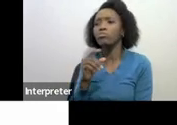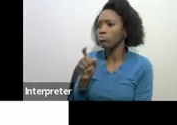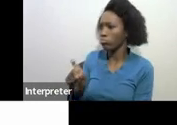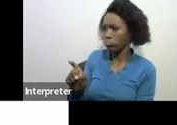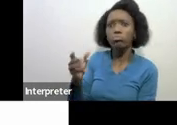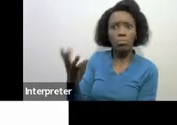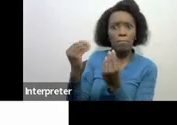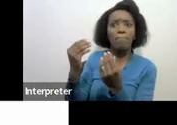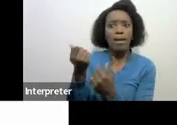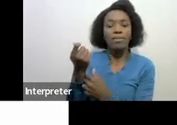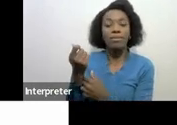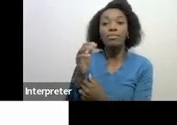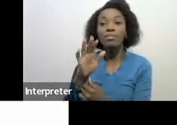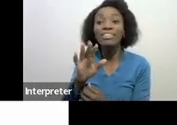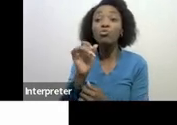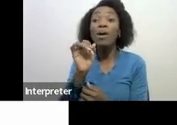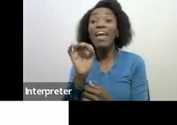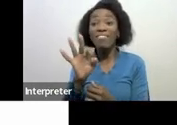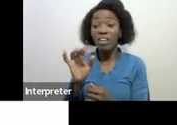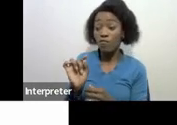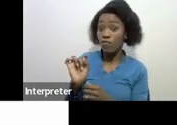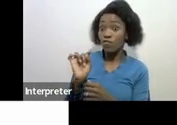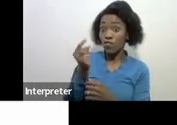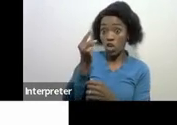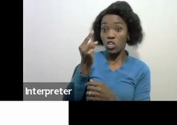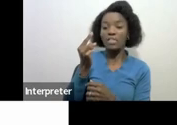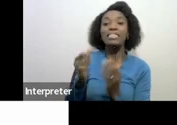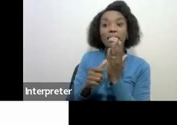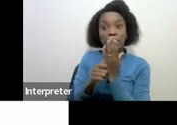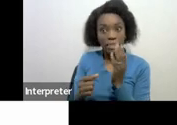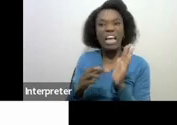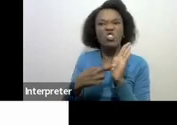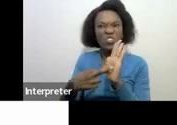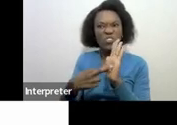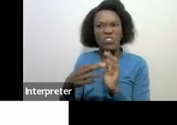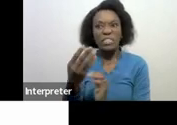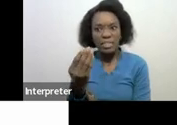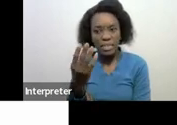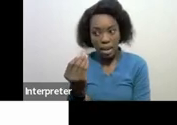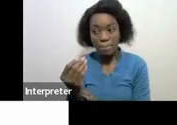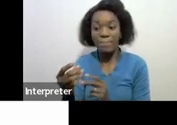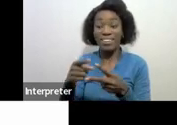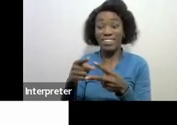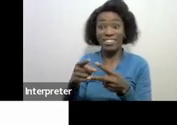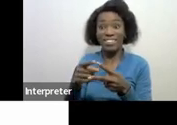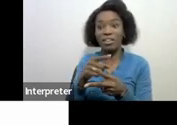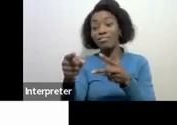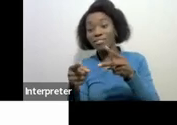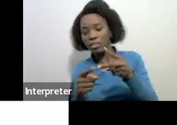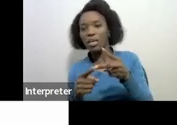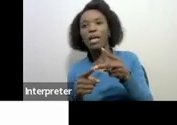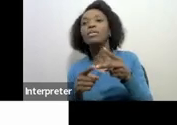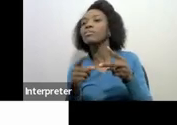tax reference number is not counted as a deceased and the status is active the second tax reference number cannot be issued